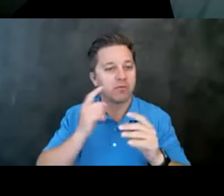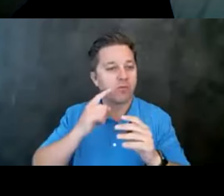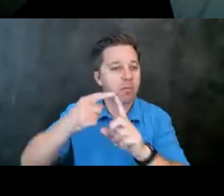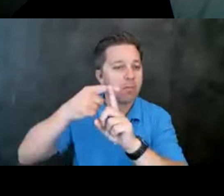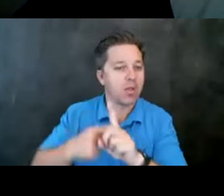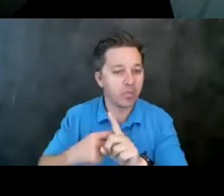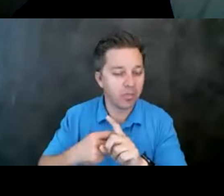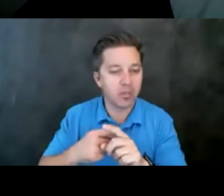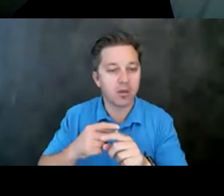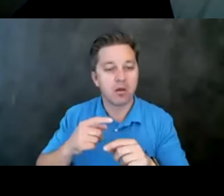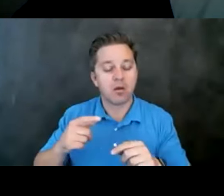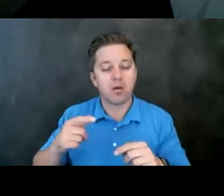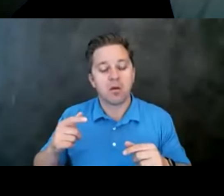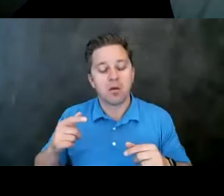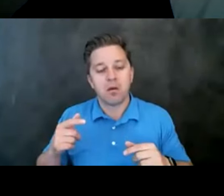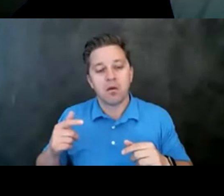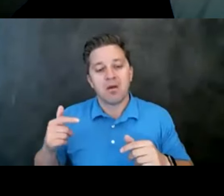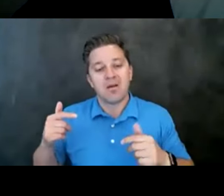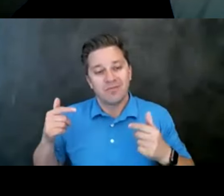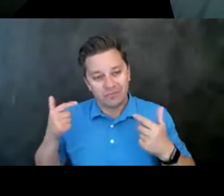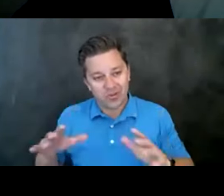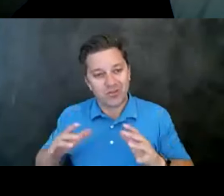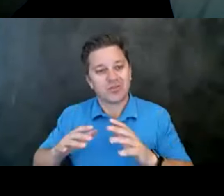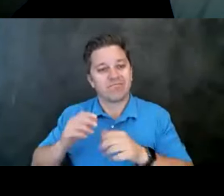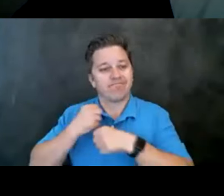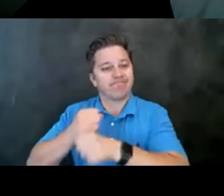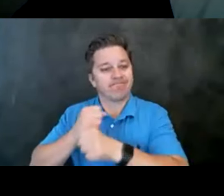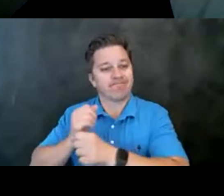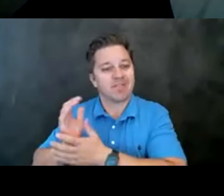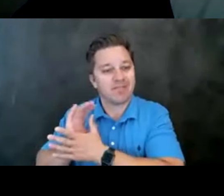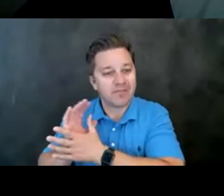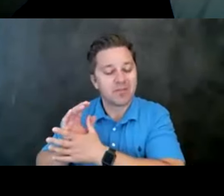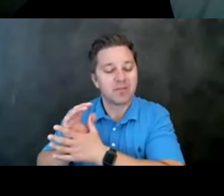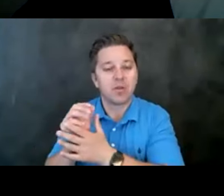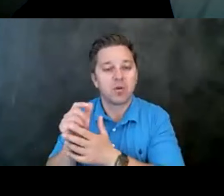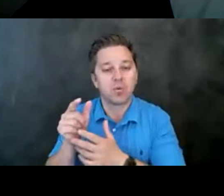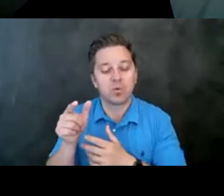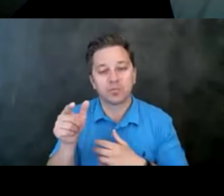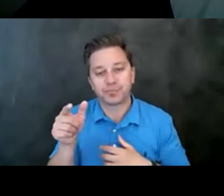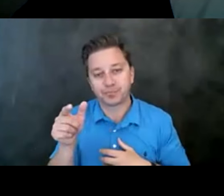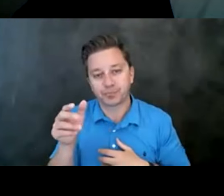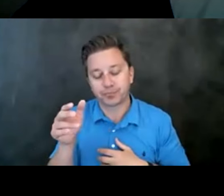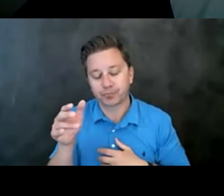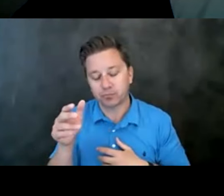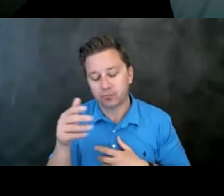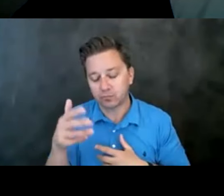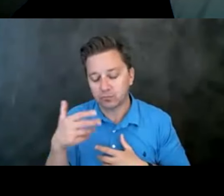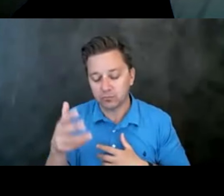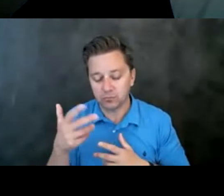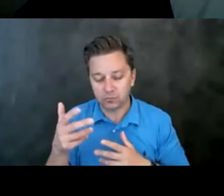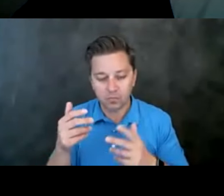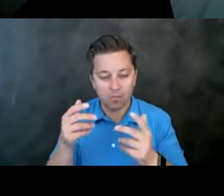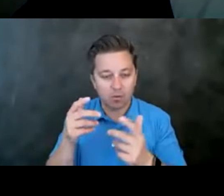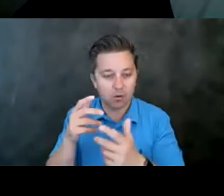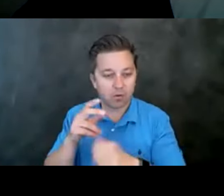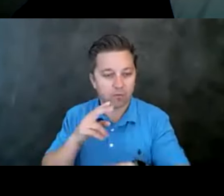uh, actually developed these videos in, of course, um, uh, in,